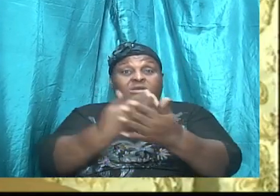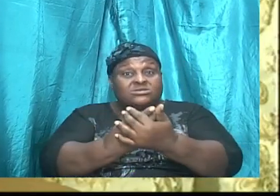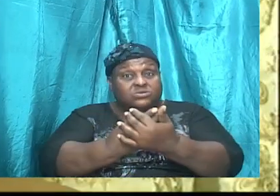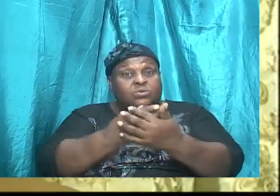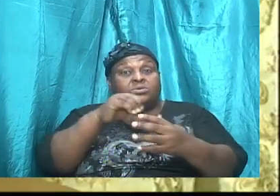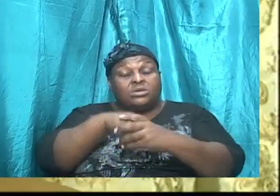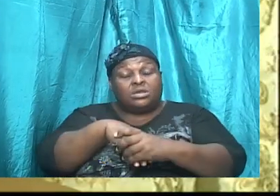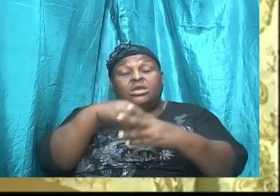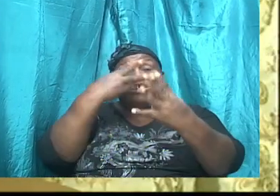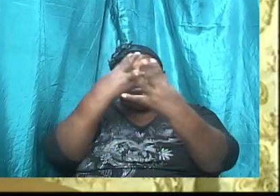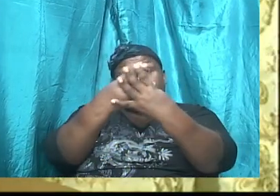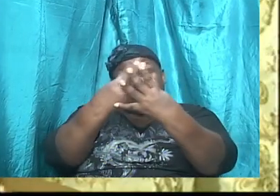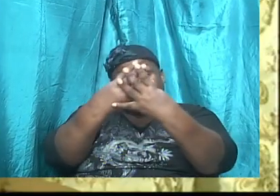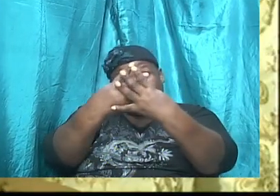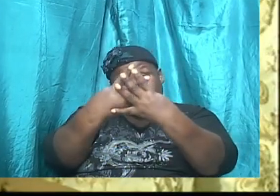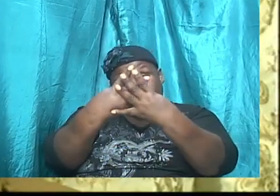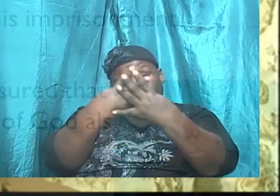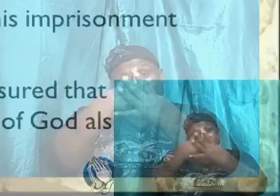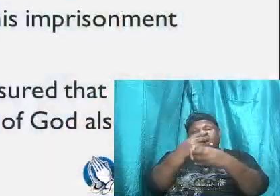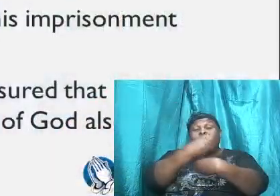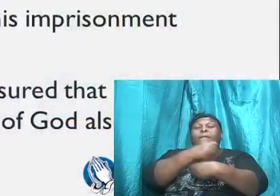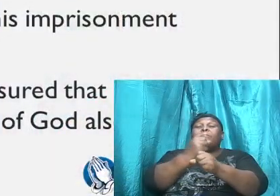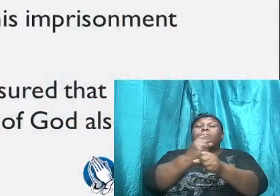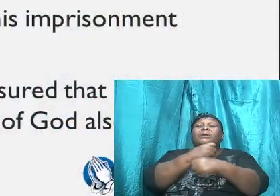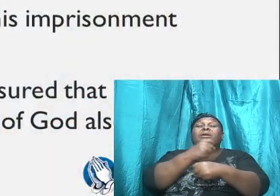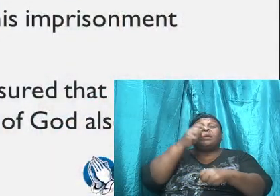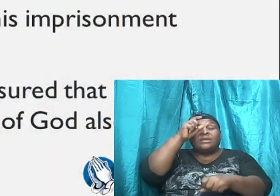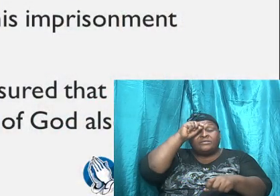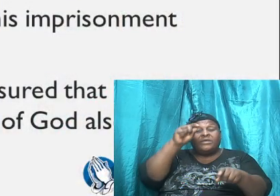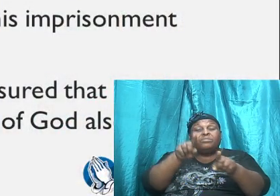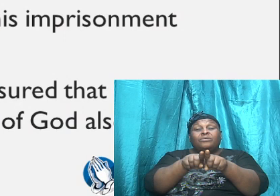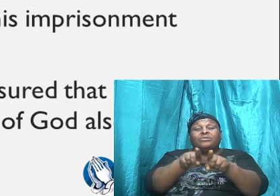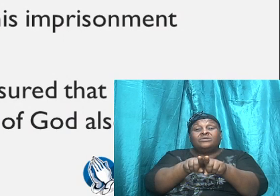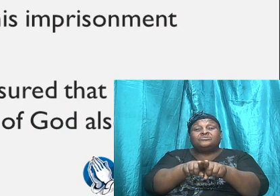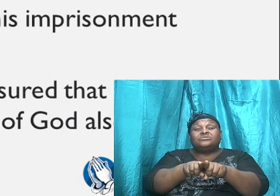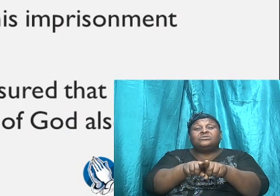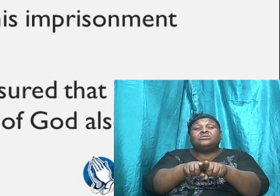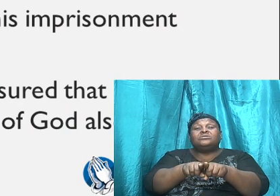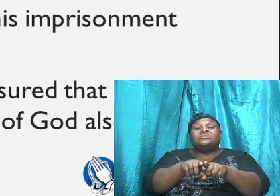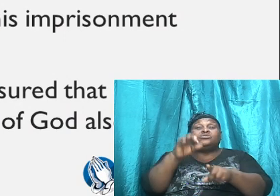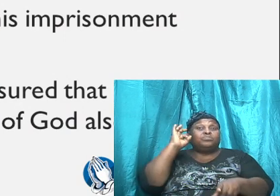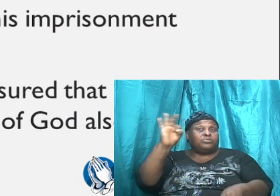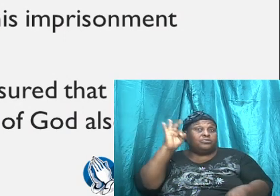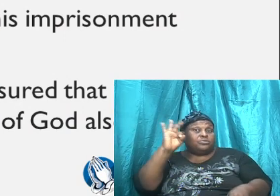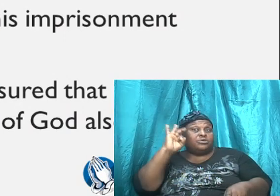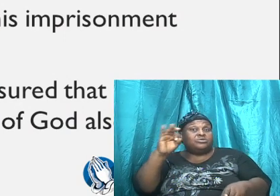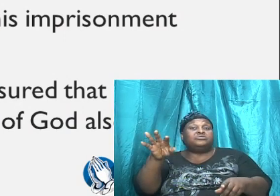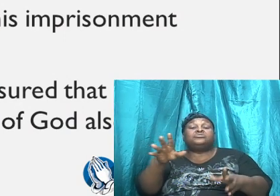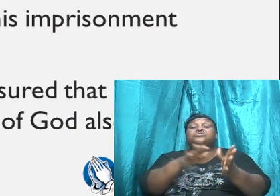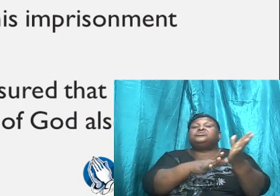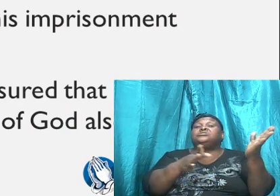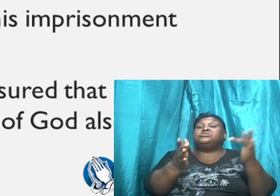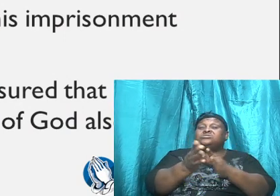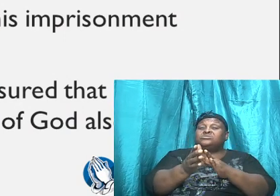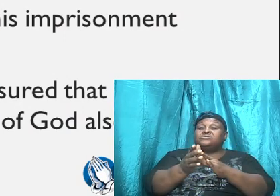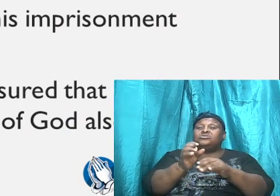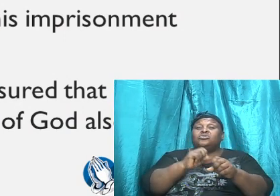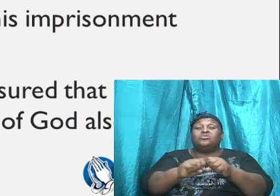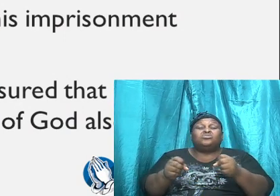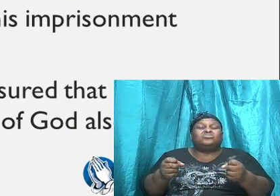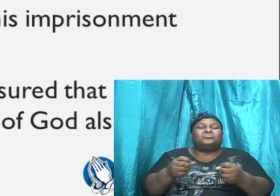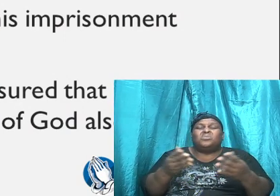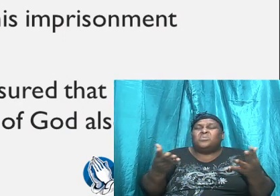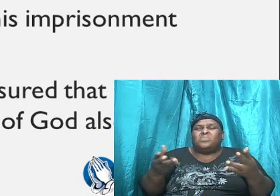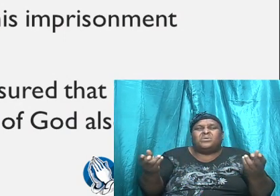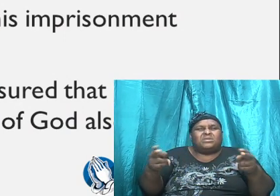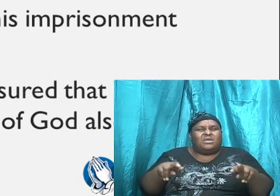imprisonment caused the brethren to preach Christ. So whatever it is happening to you, rest